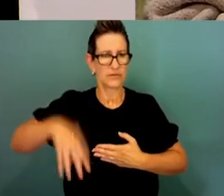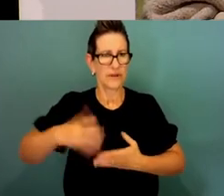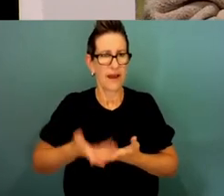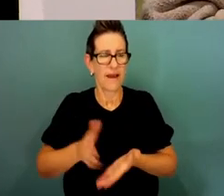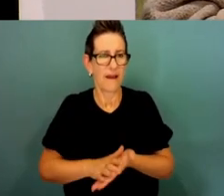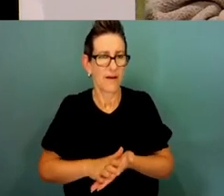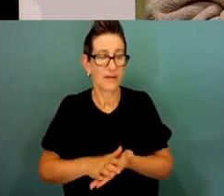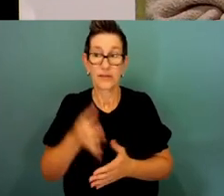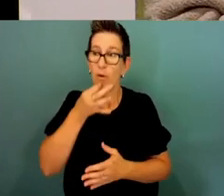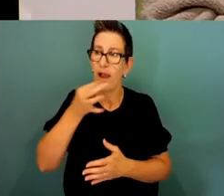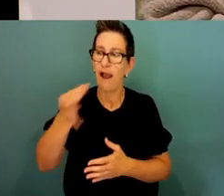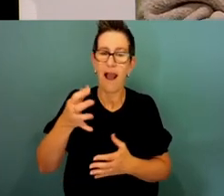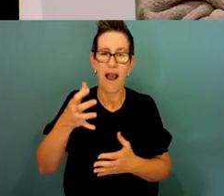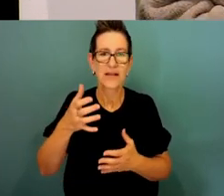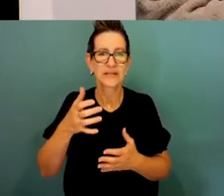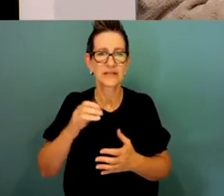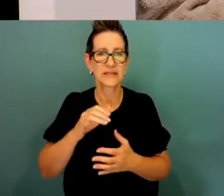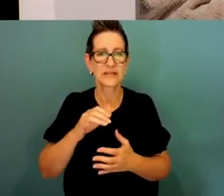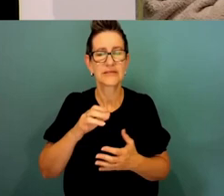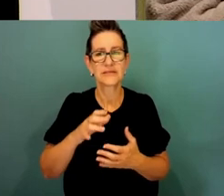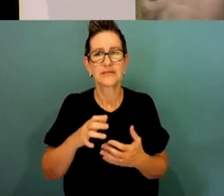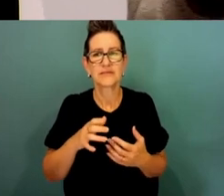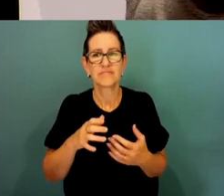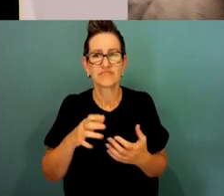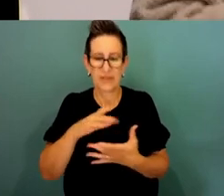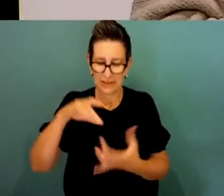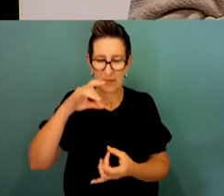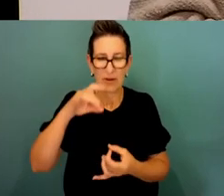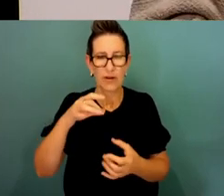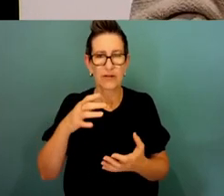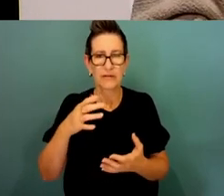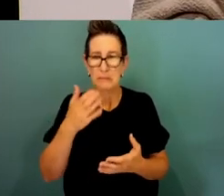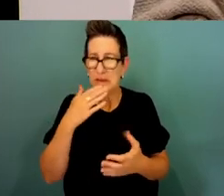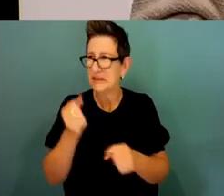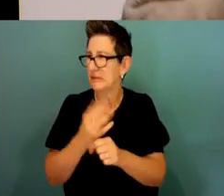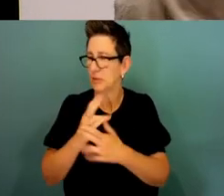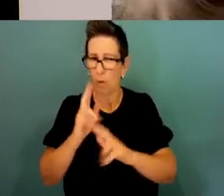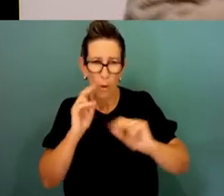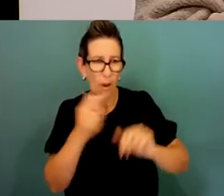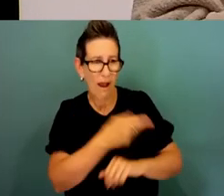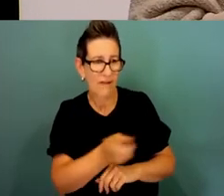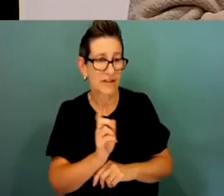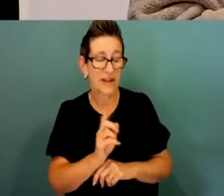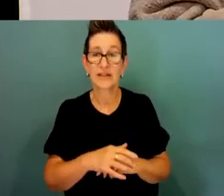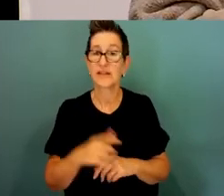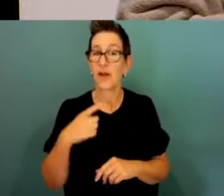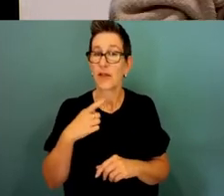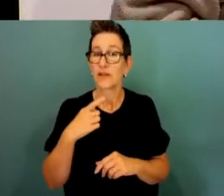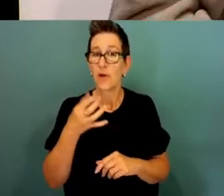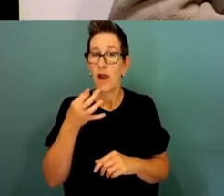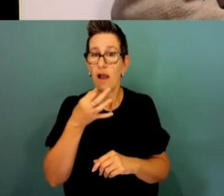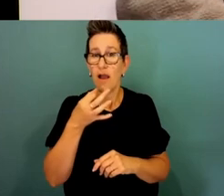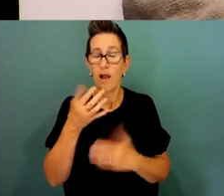But to be able to do that, I've got to make sure they know I'm here welcoming you guys on the country and looking after you while you're here.